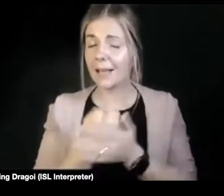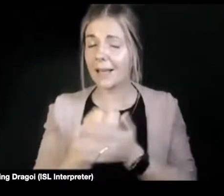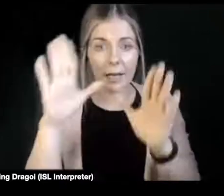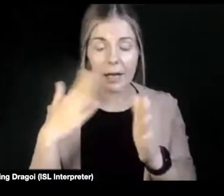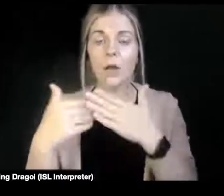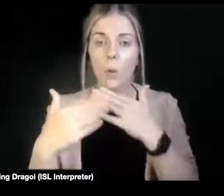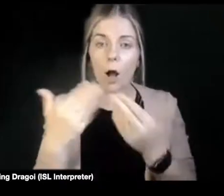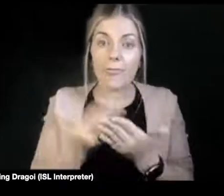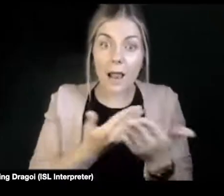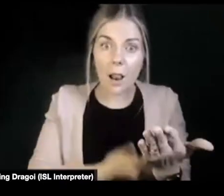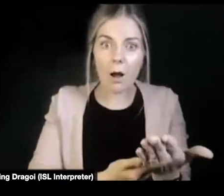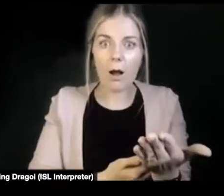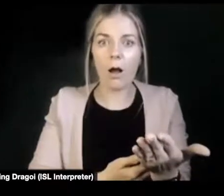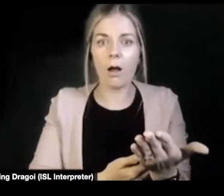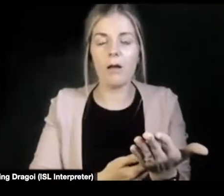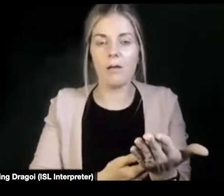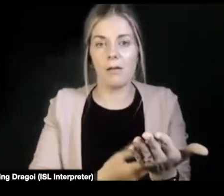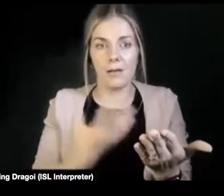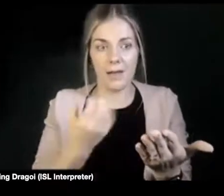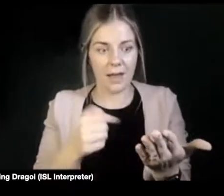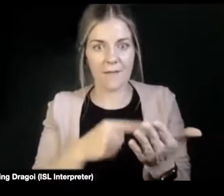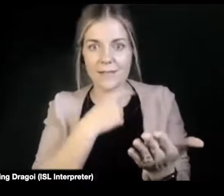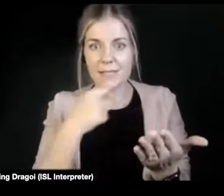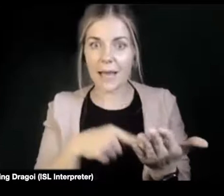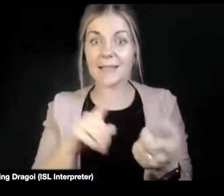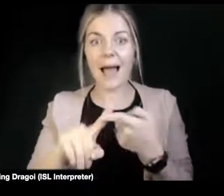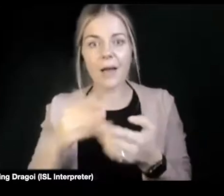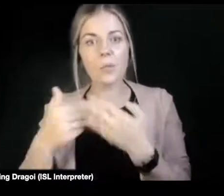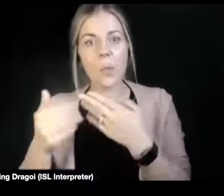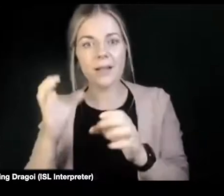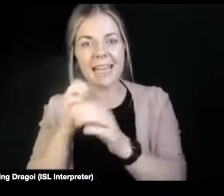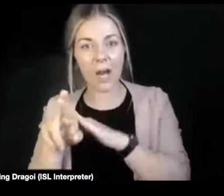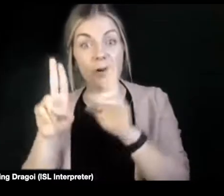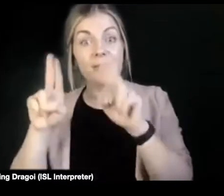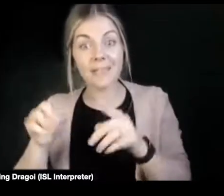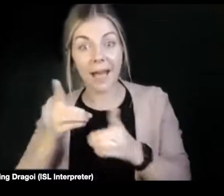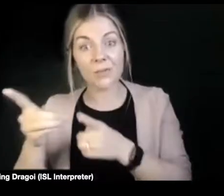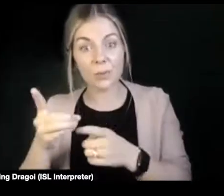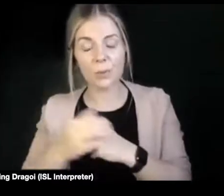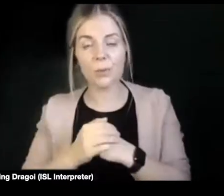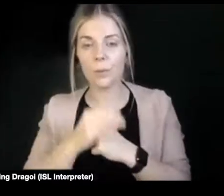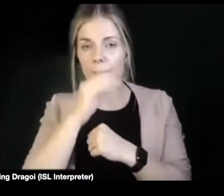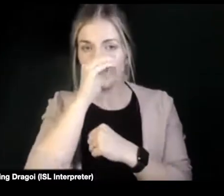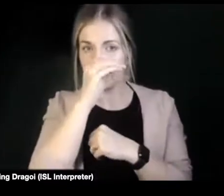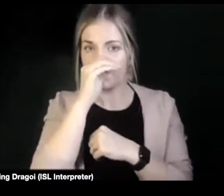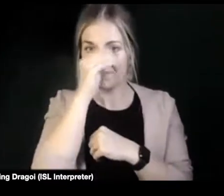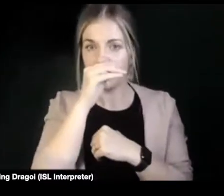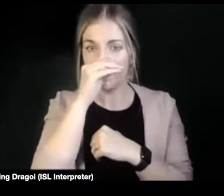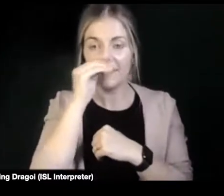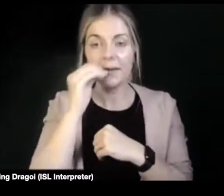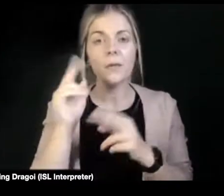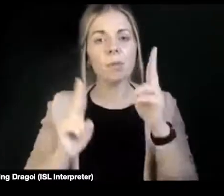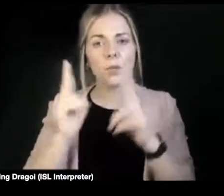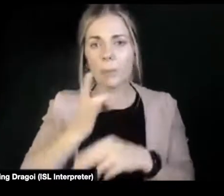support people should be having, what carers can do, how we should be asking these questions that go into people's care plans.